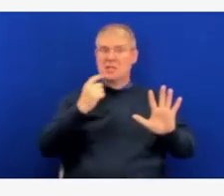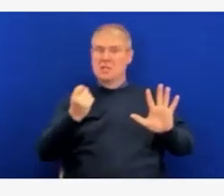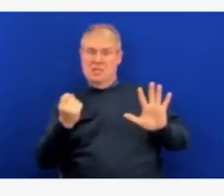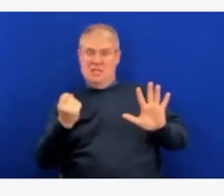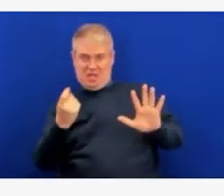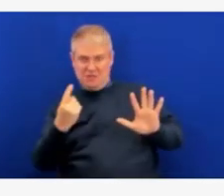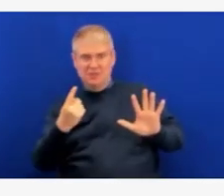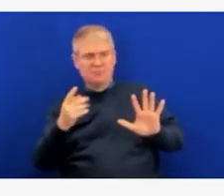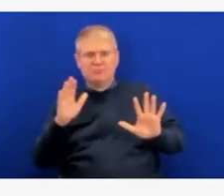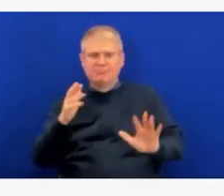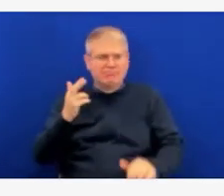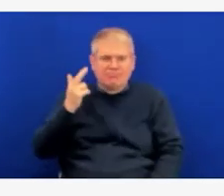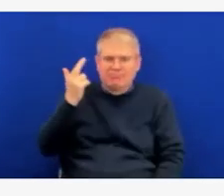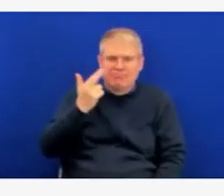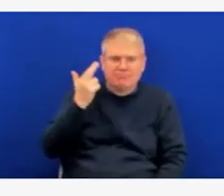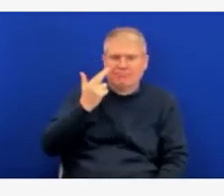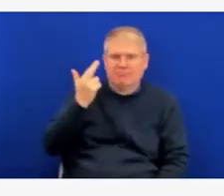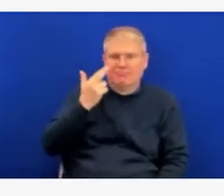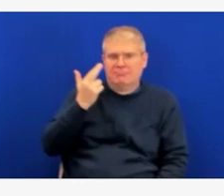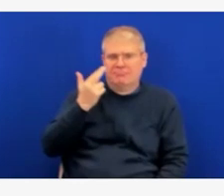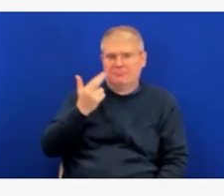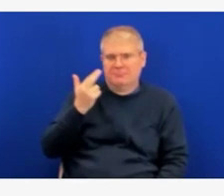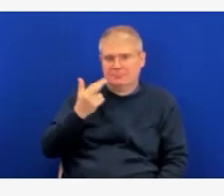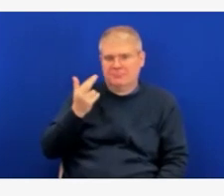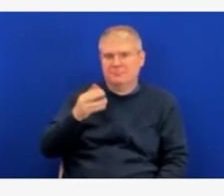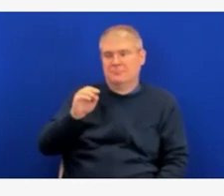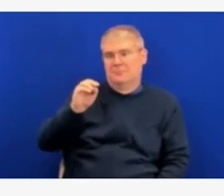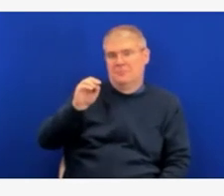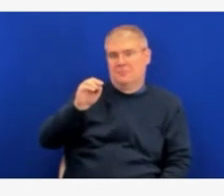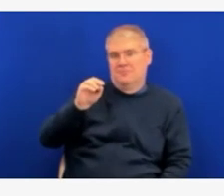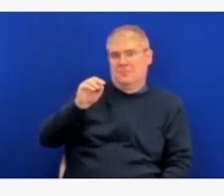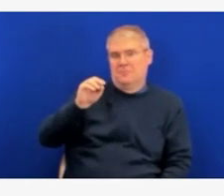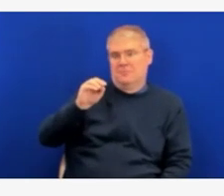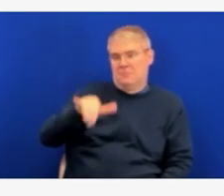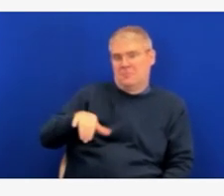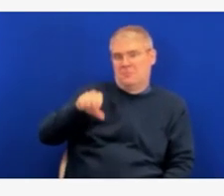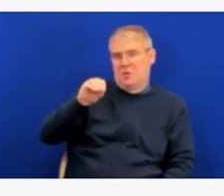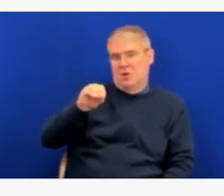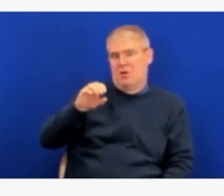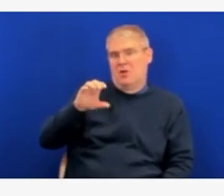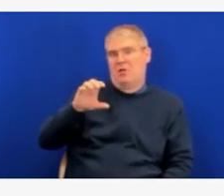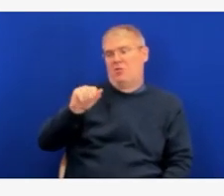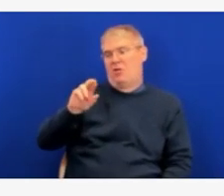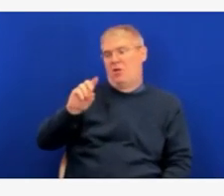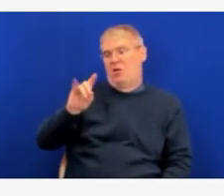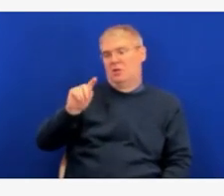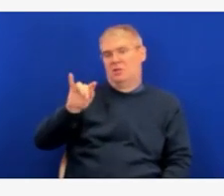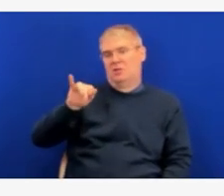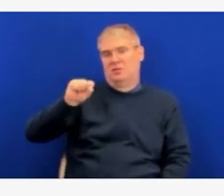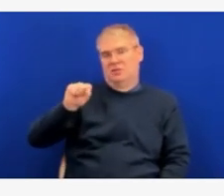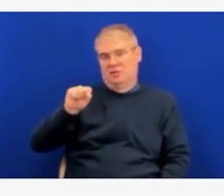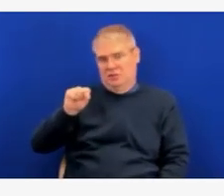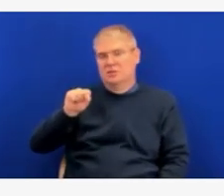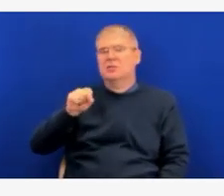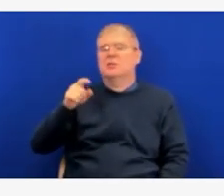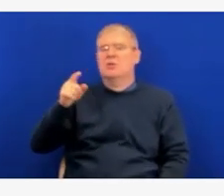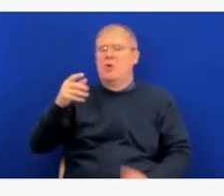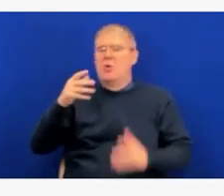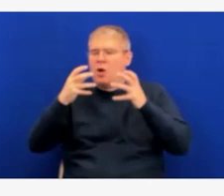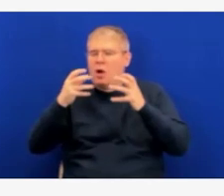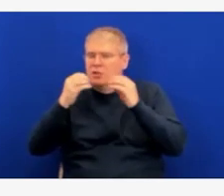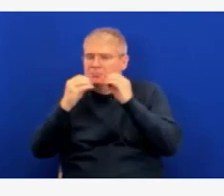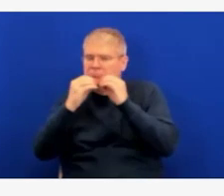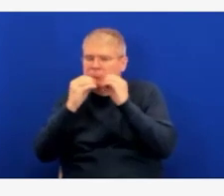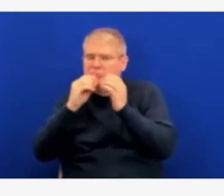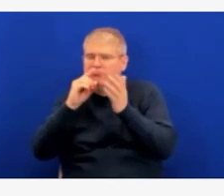a larger study group of data in this age group. So it was with extra caution that it